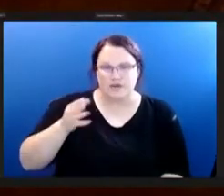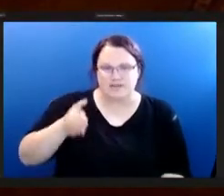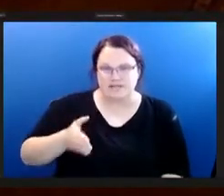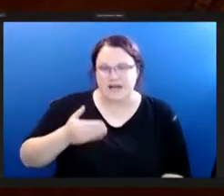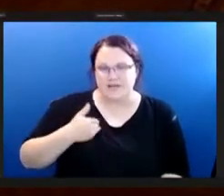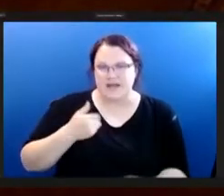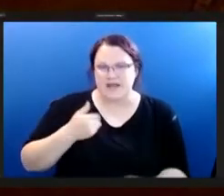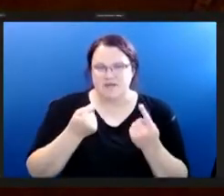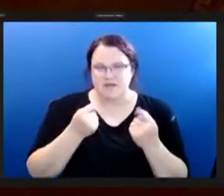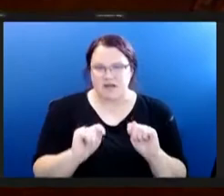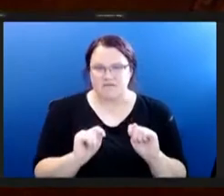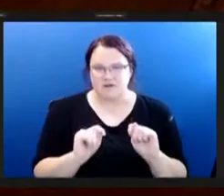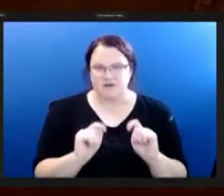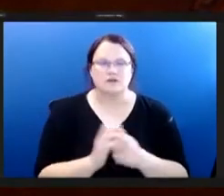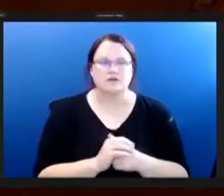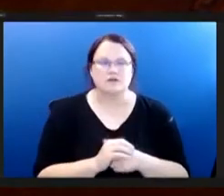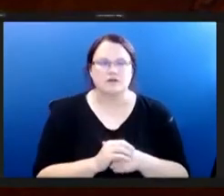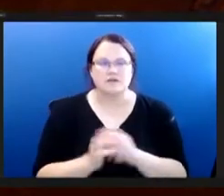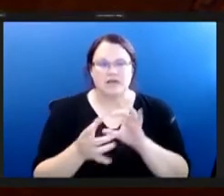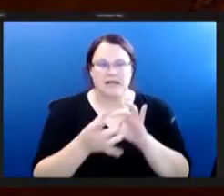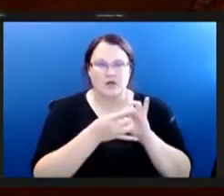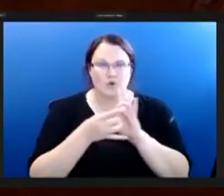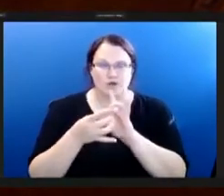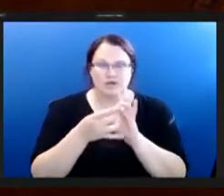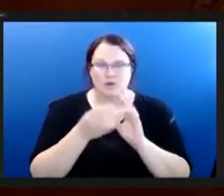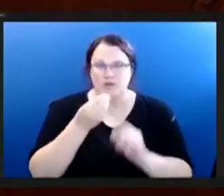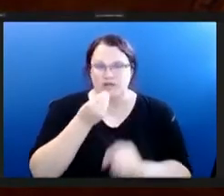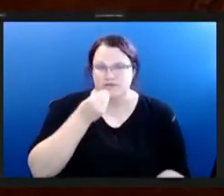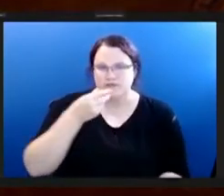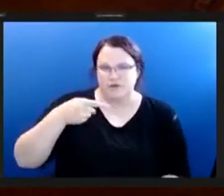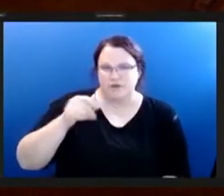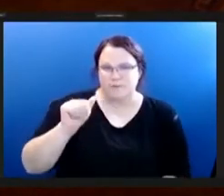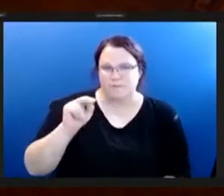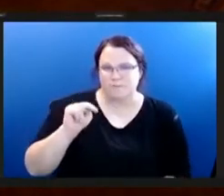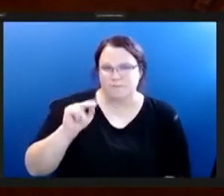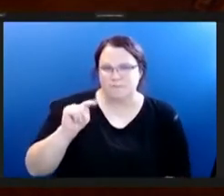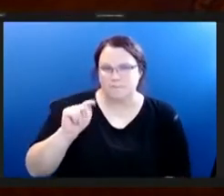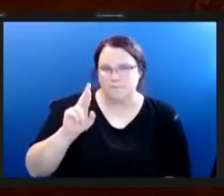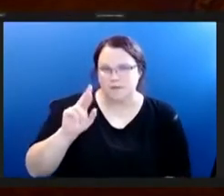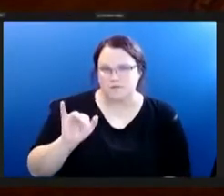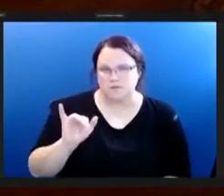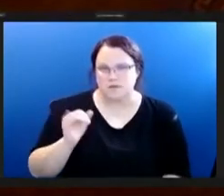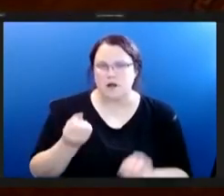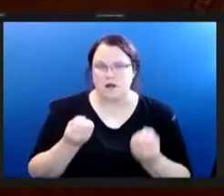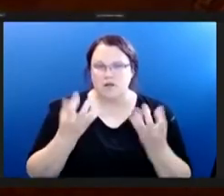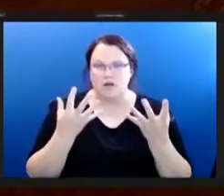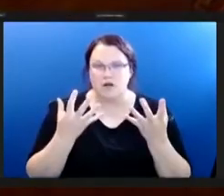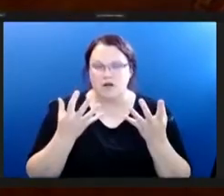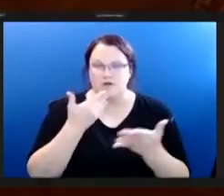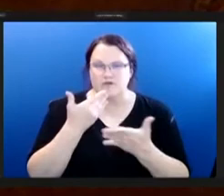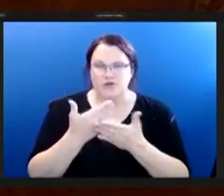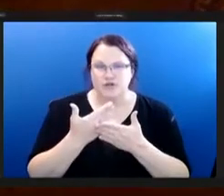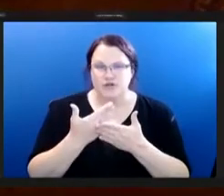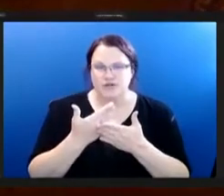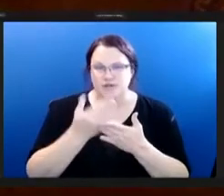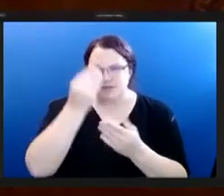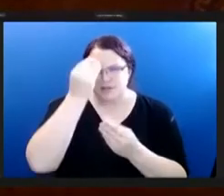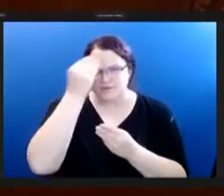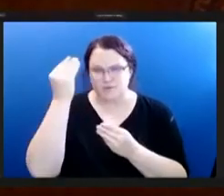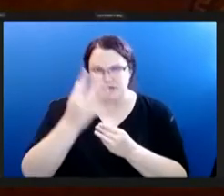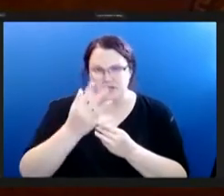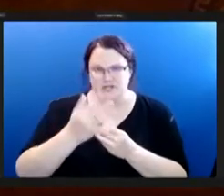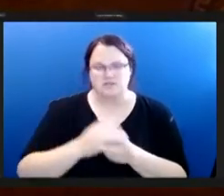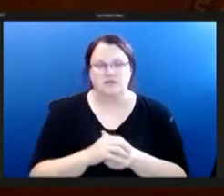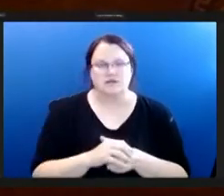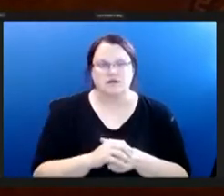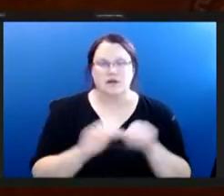where they coordinate with this food pantry so i think there's a lot of uh continued good information that that is even probably happening